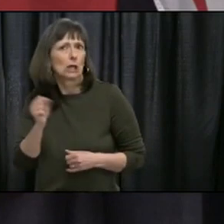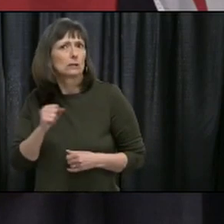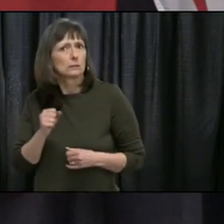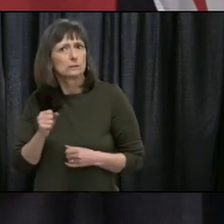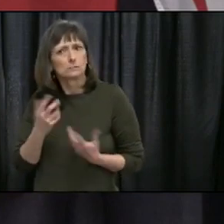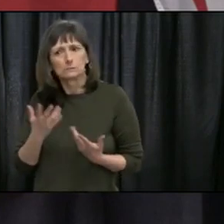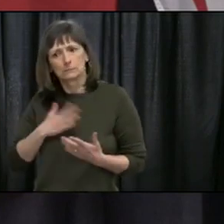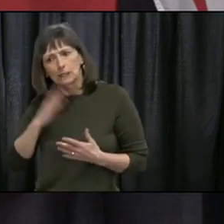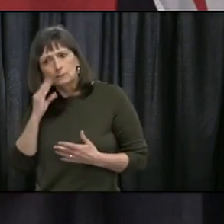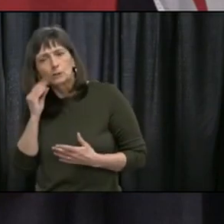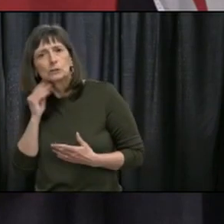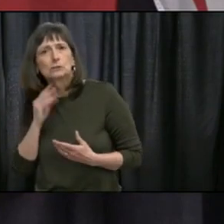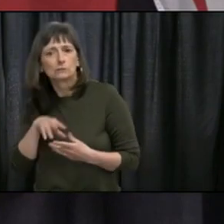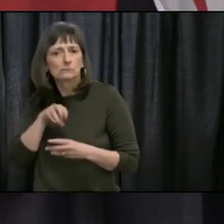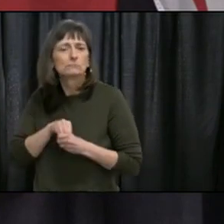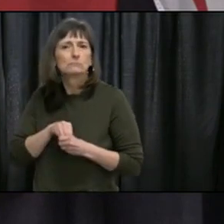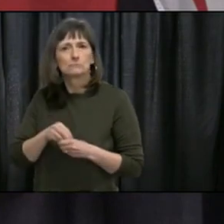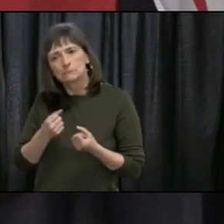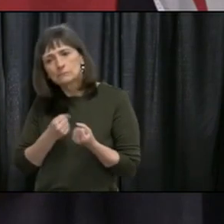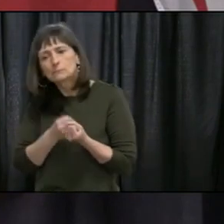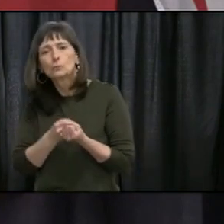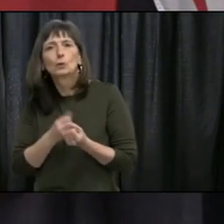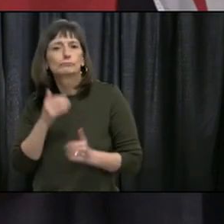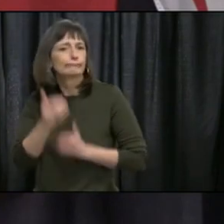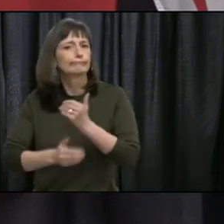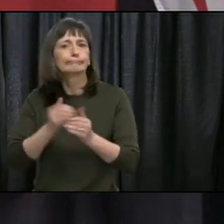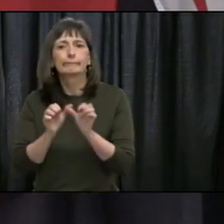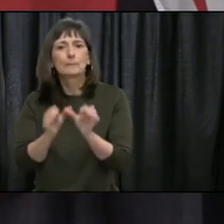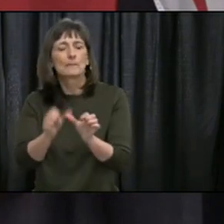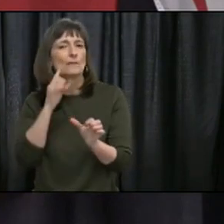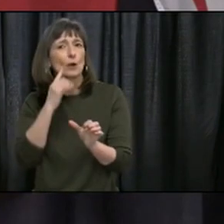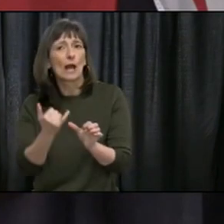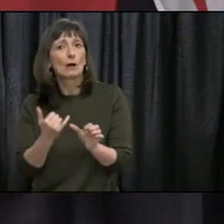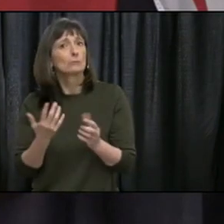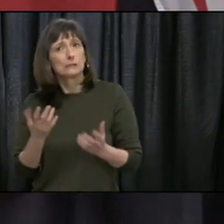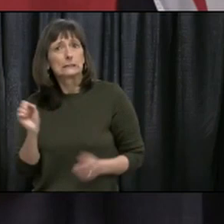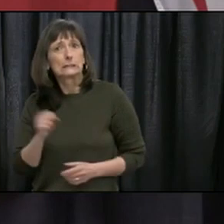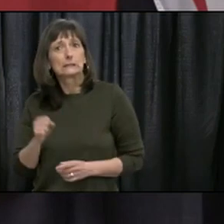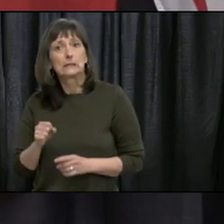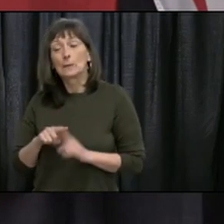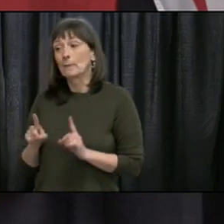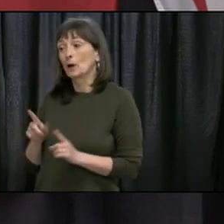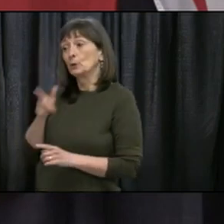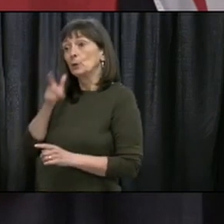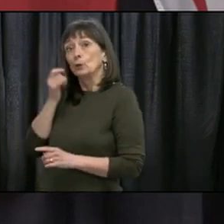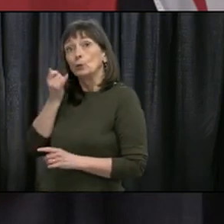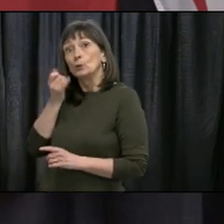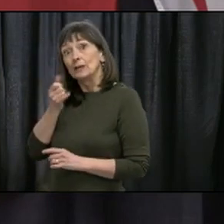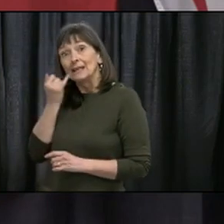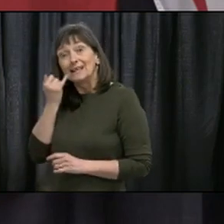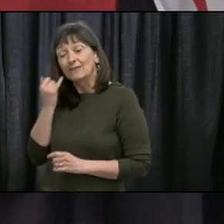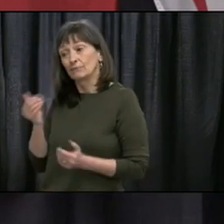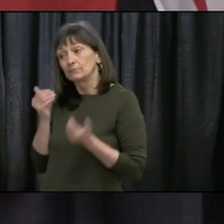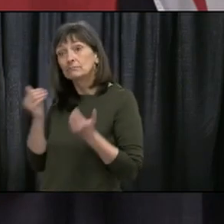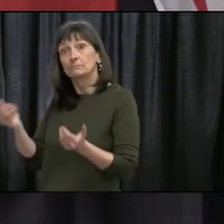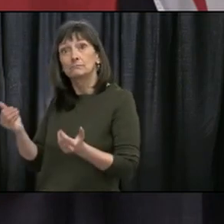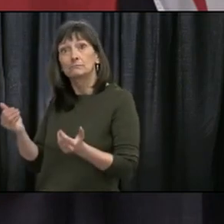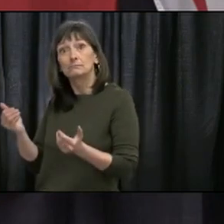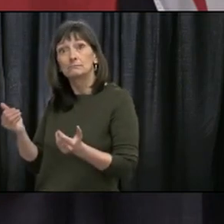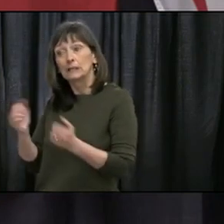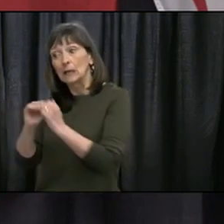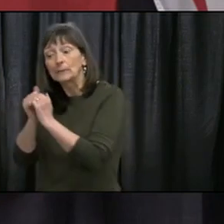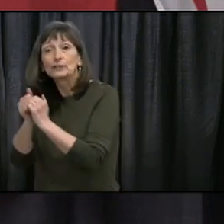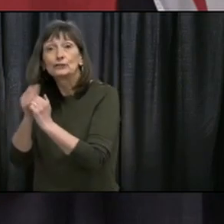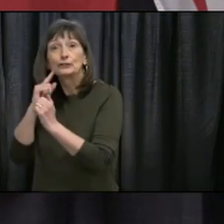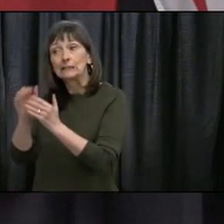whatever I can to support the province in the economic crisis. You know, clearly, we're in a situation right now where we can't even give